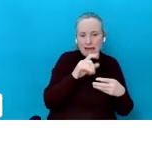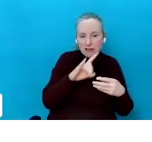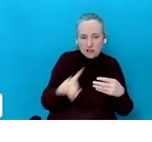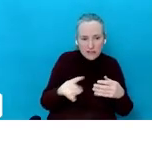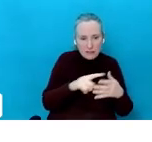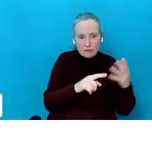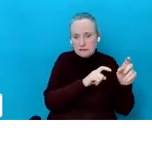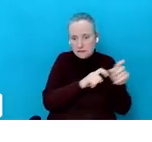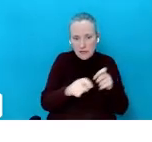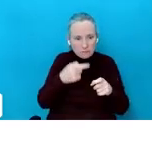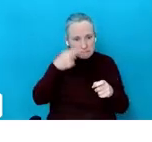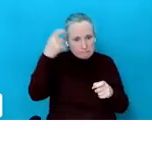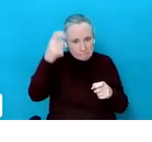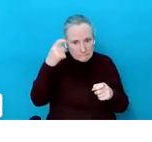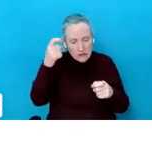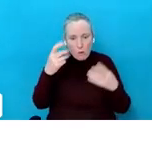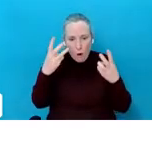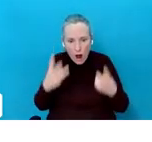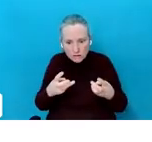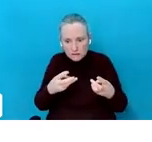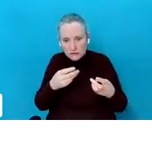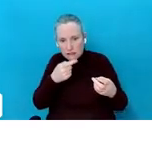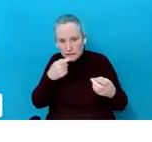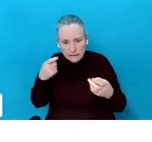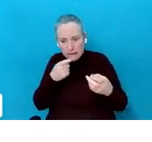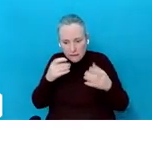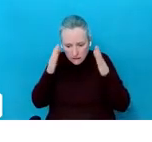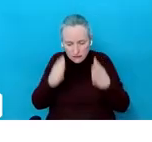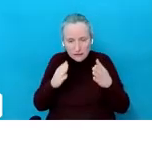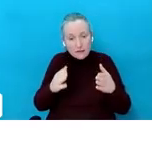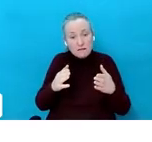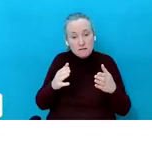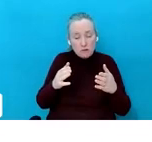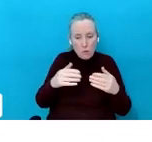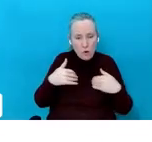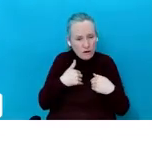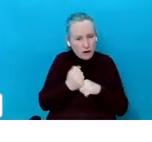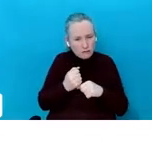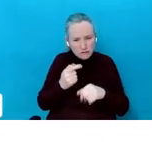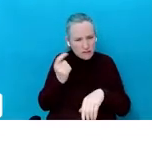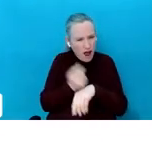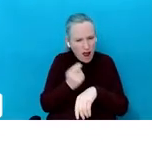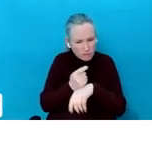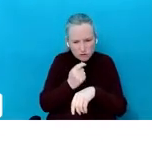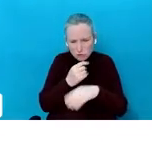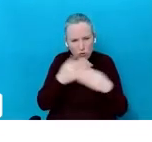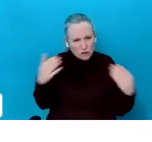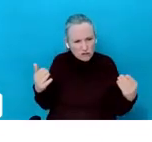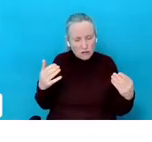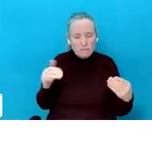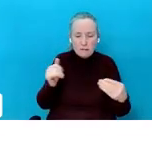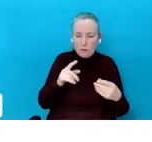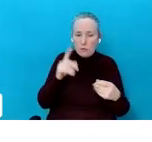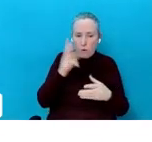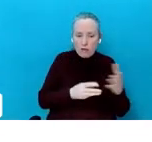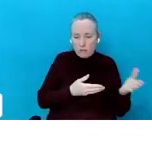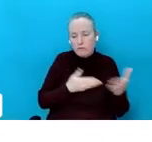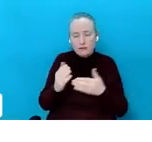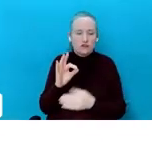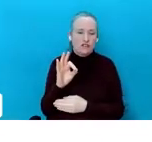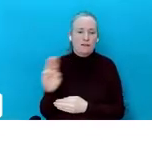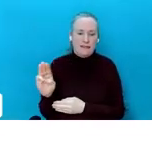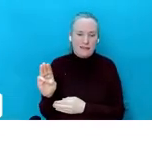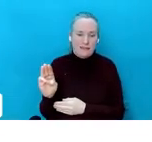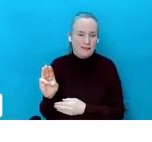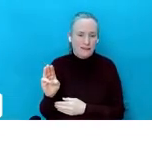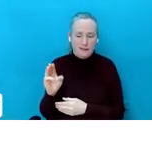concerned about them, then maybe it's something to take up with your GP and just talk to them about your concerns that you have with them. That it just doesn't